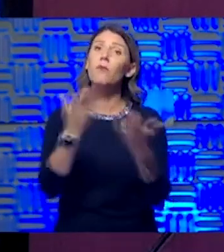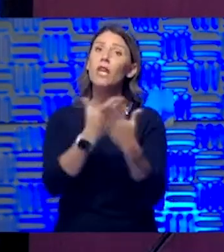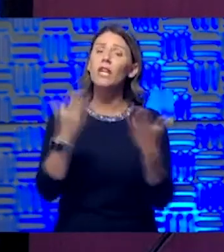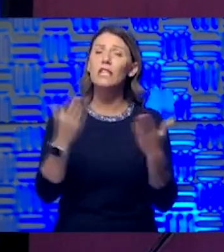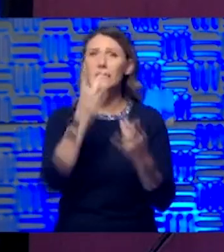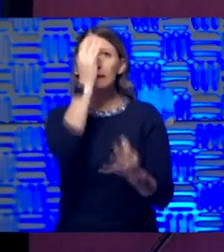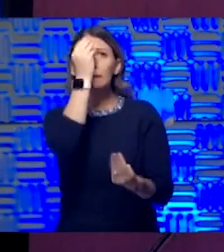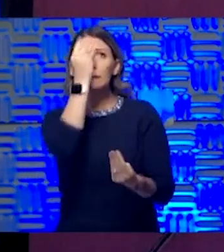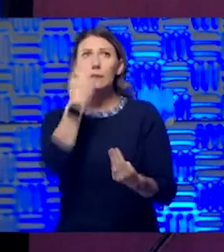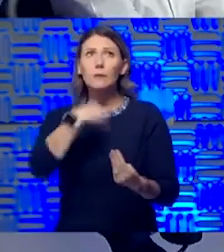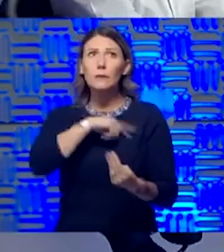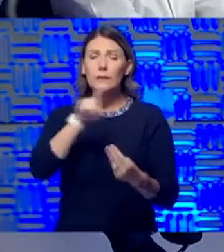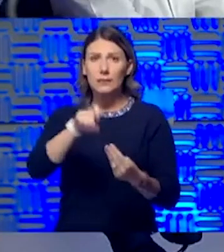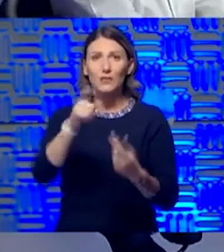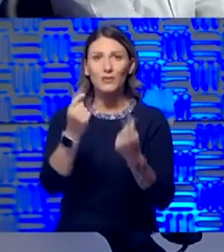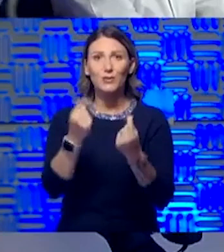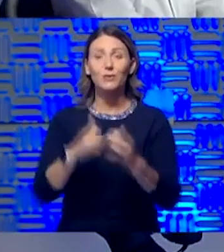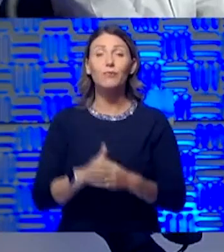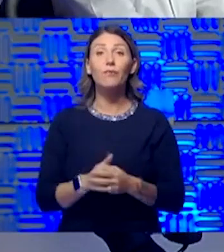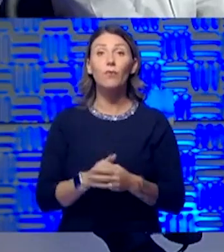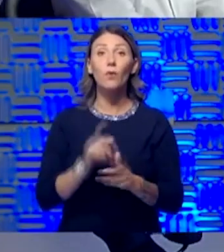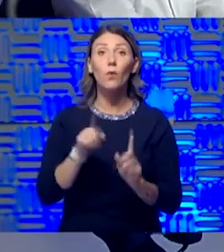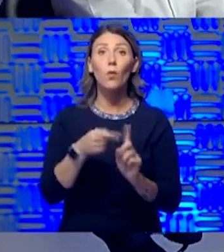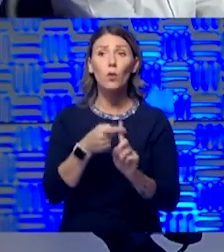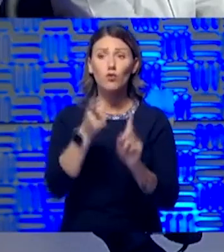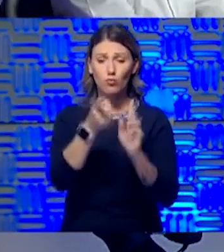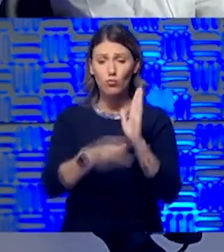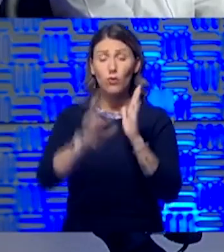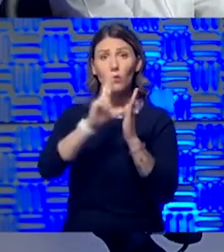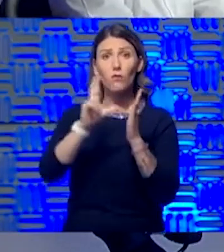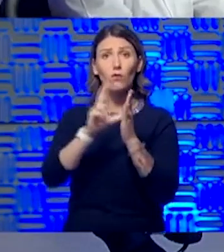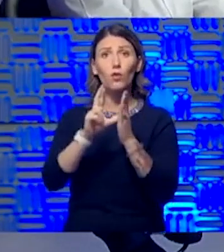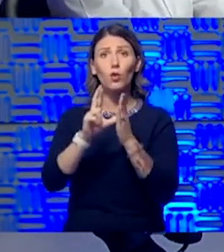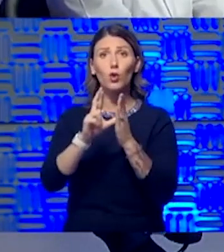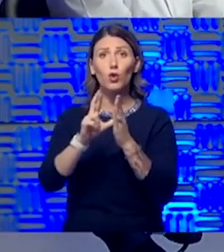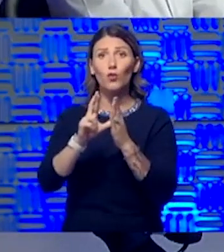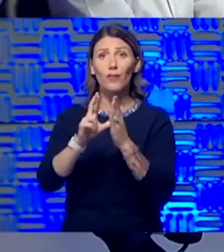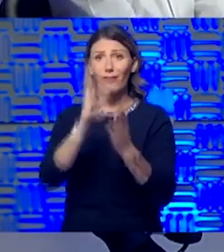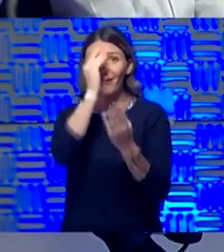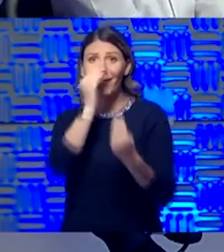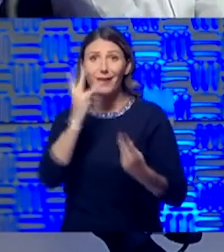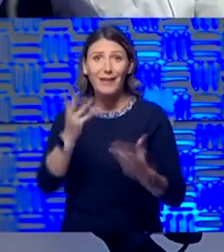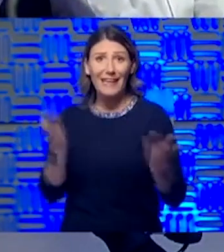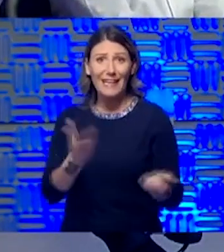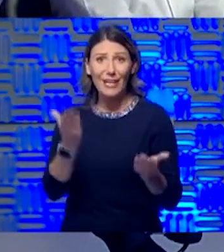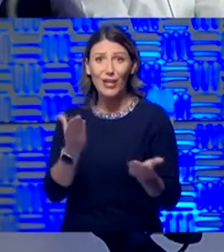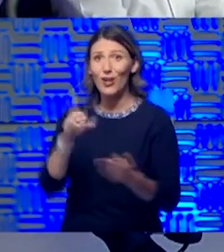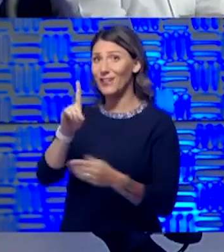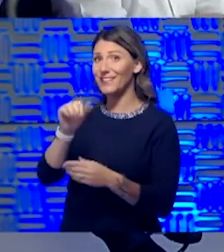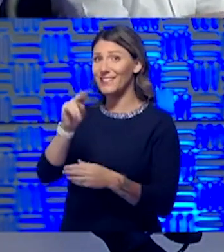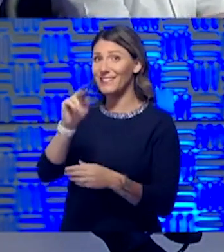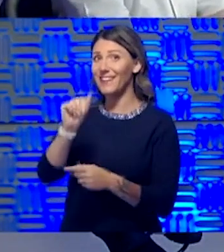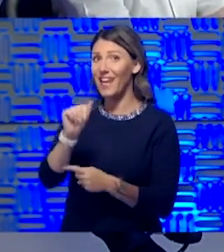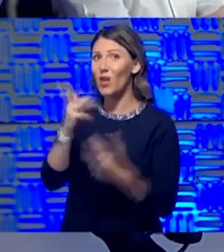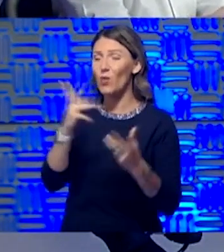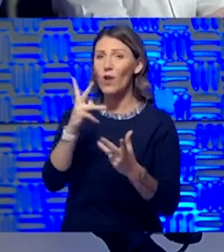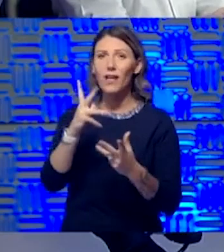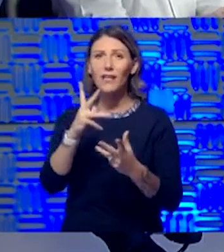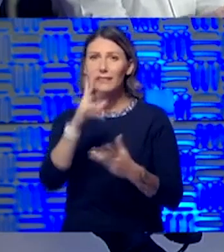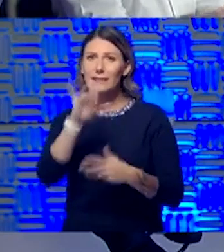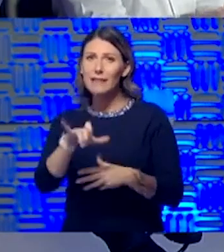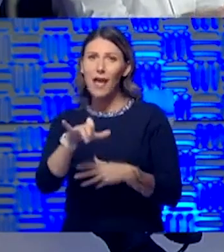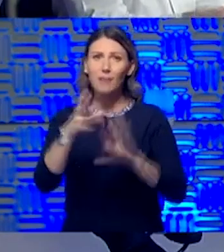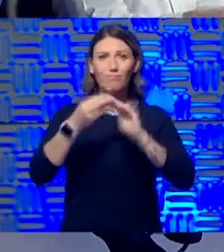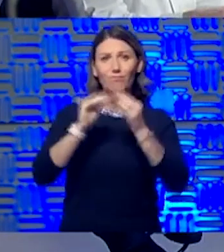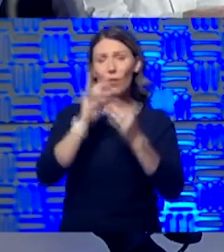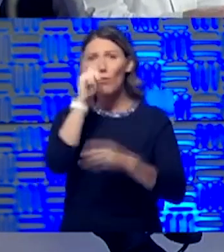work on, and do. So as you look at the data here at KU today, Dana, I usually ask you what our data looks like. So how is that?